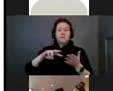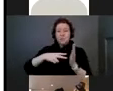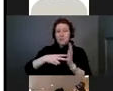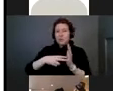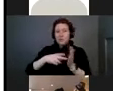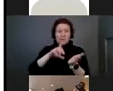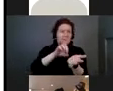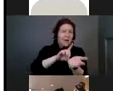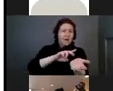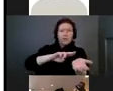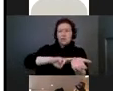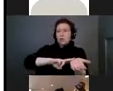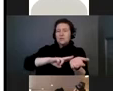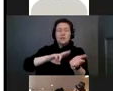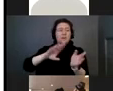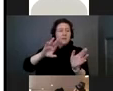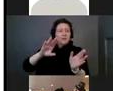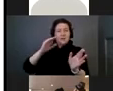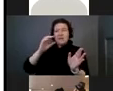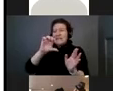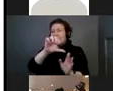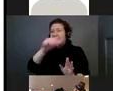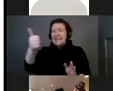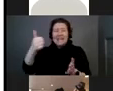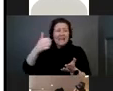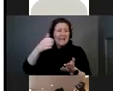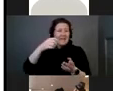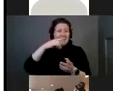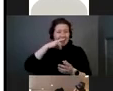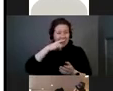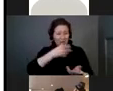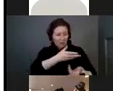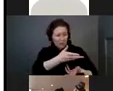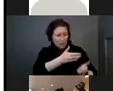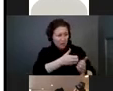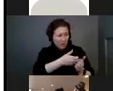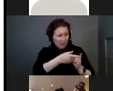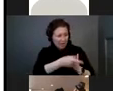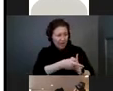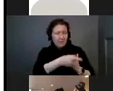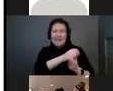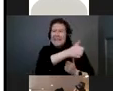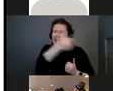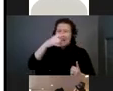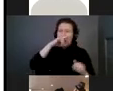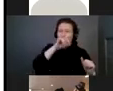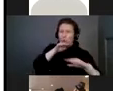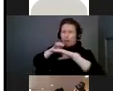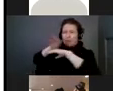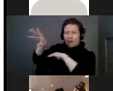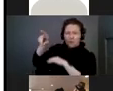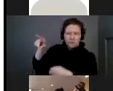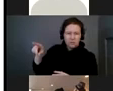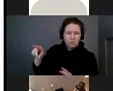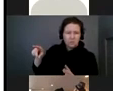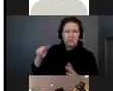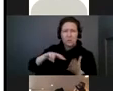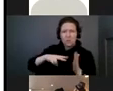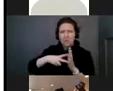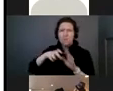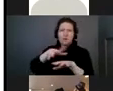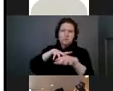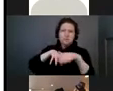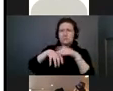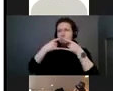contact with could spread the virus to them. And we want universal precautions for all children. The child with CMV,